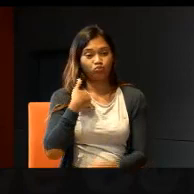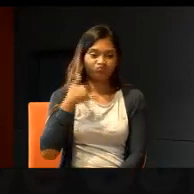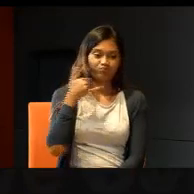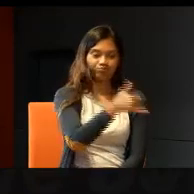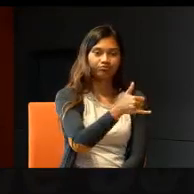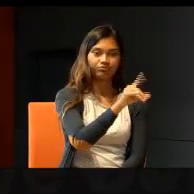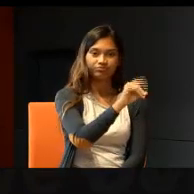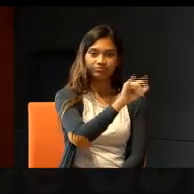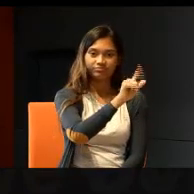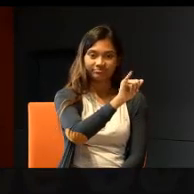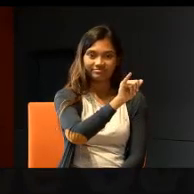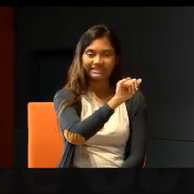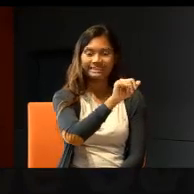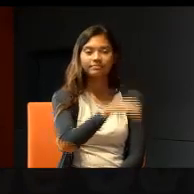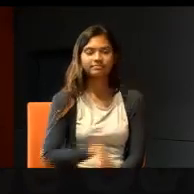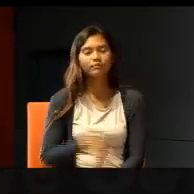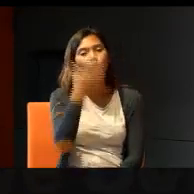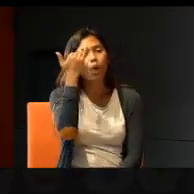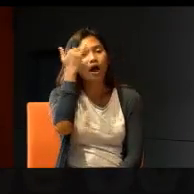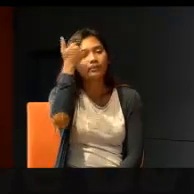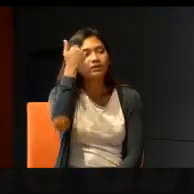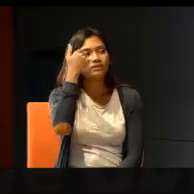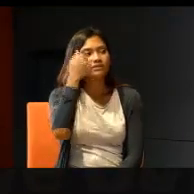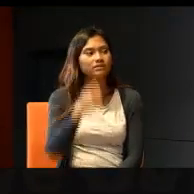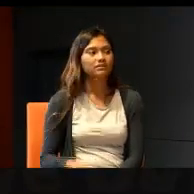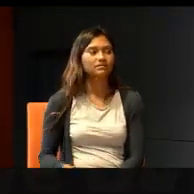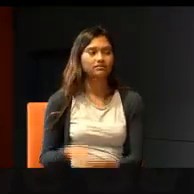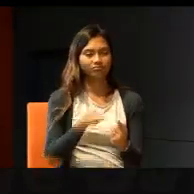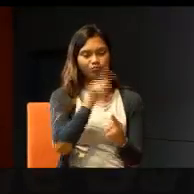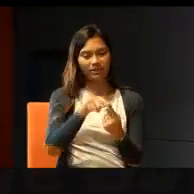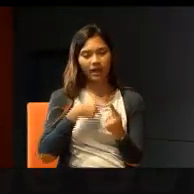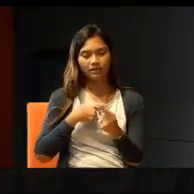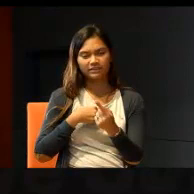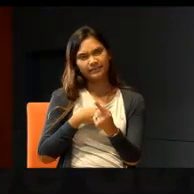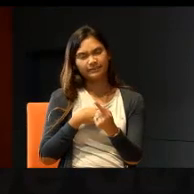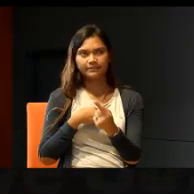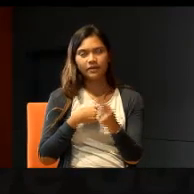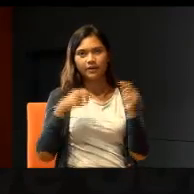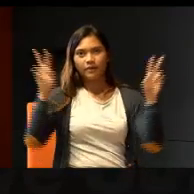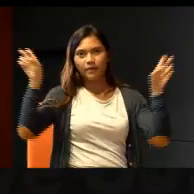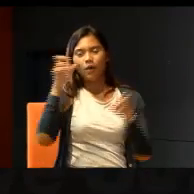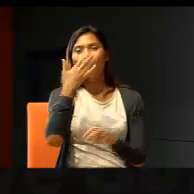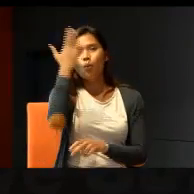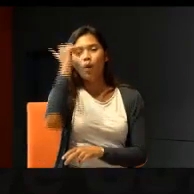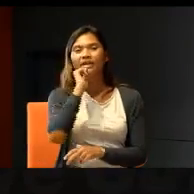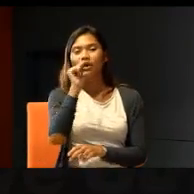is, because once I list down all the why not, I realised that these are not really big